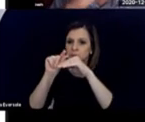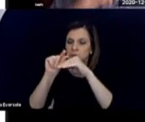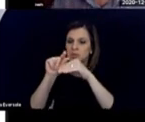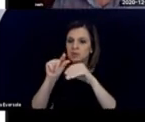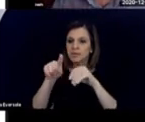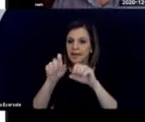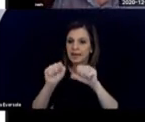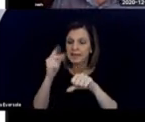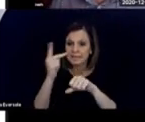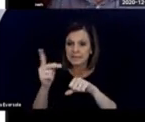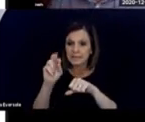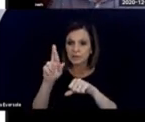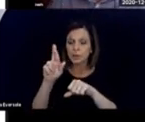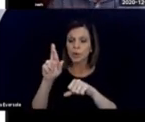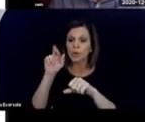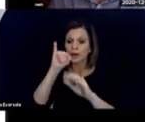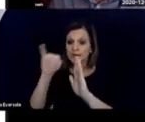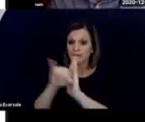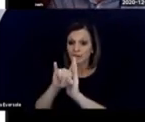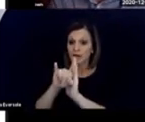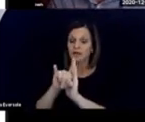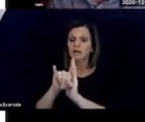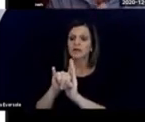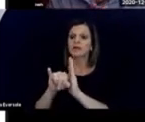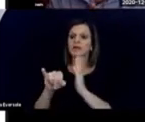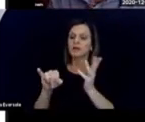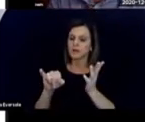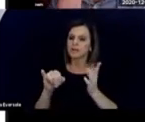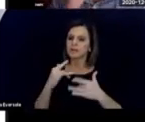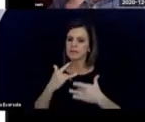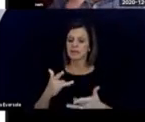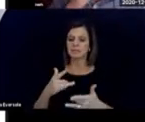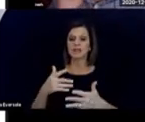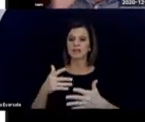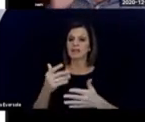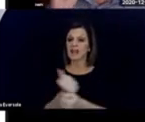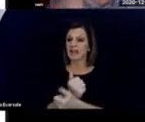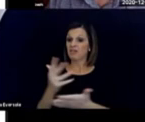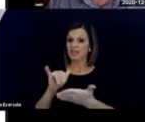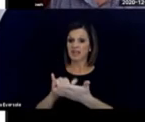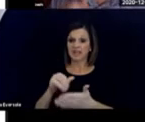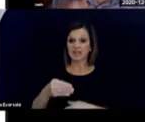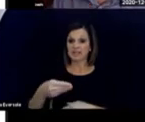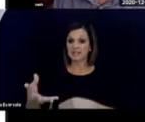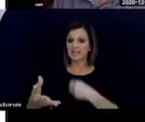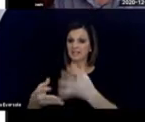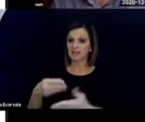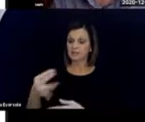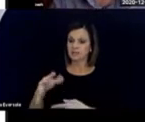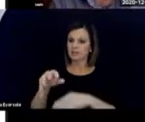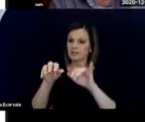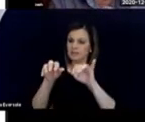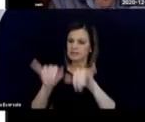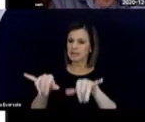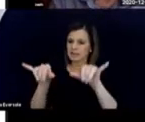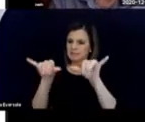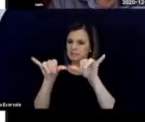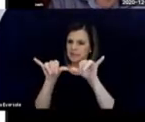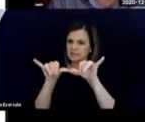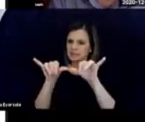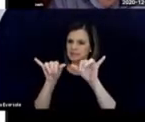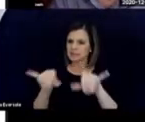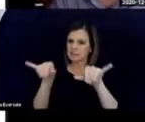identify. They often get given everything in that size of font. And none of us reads with the